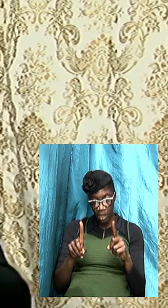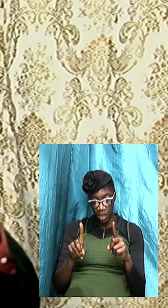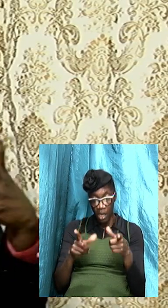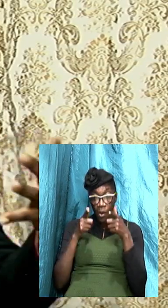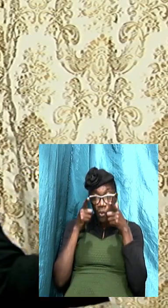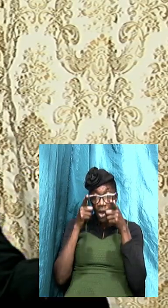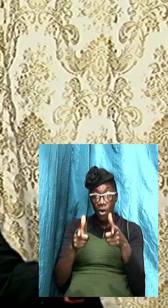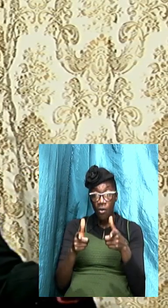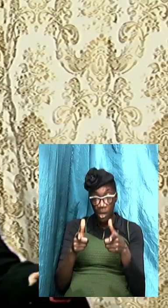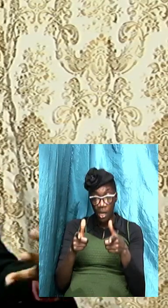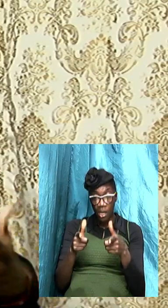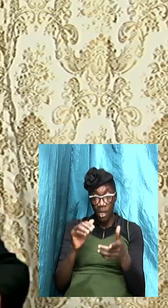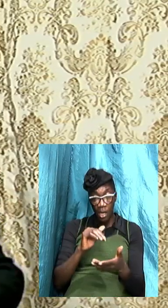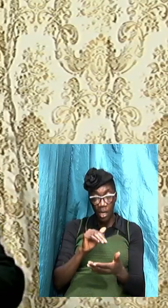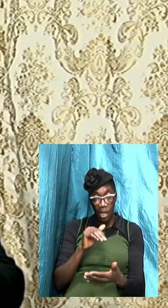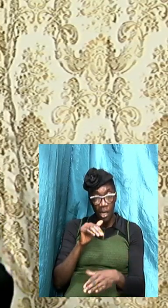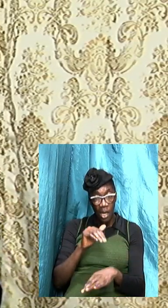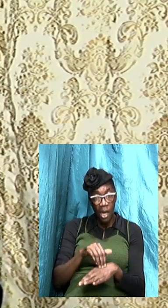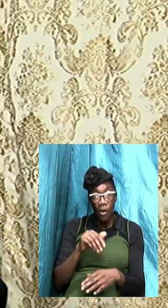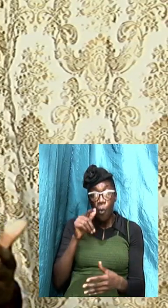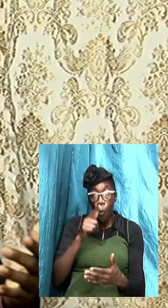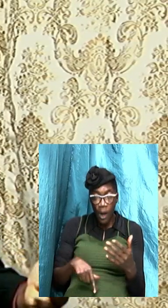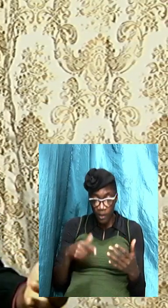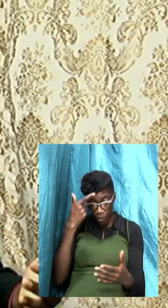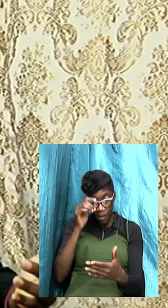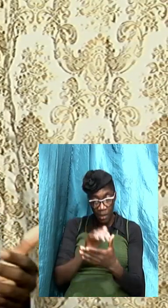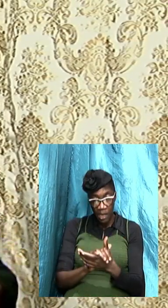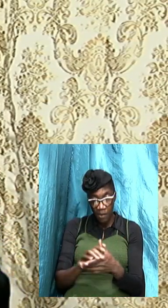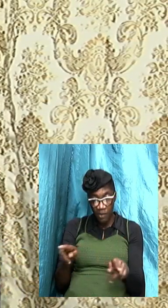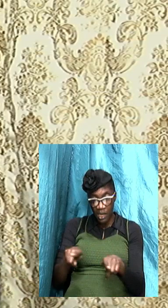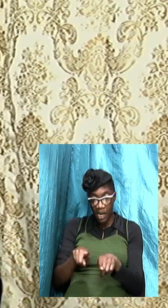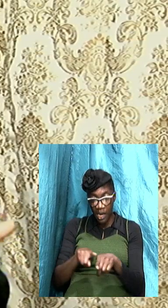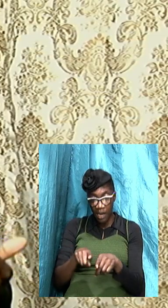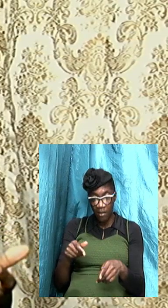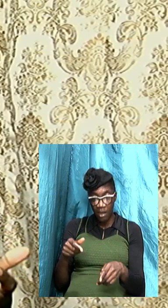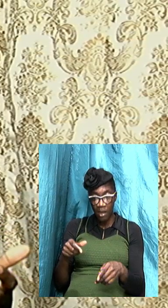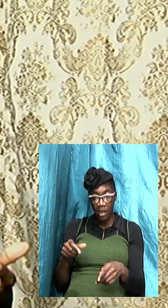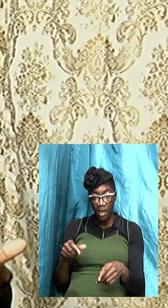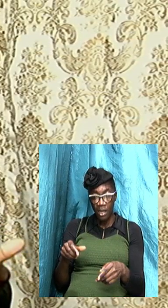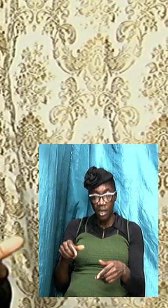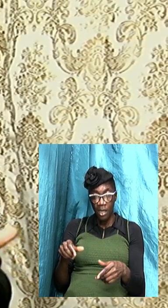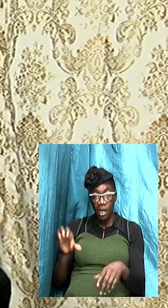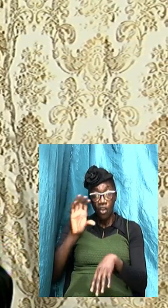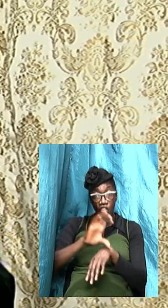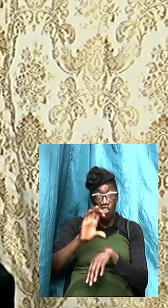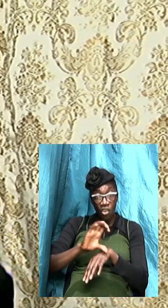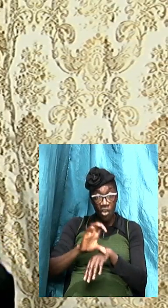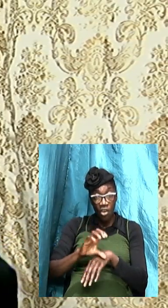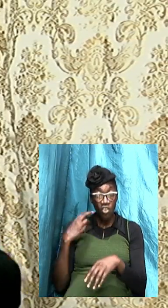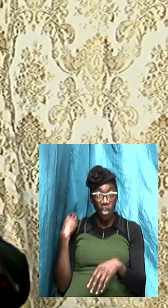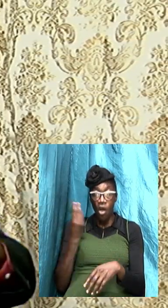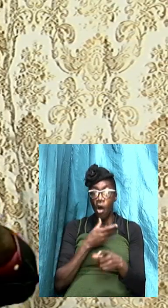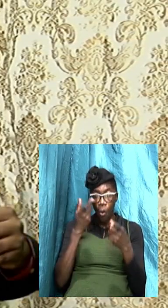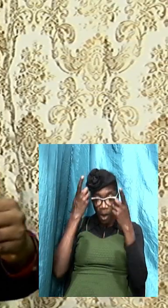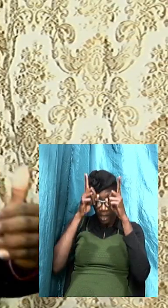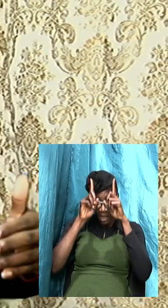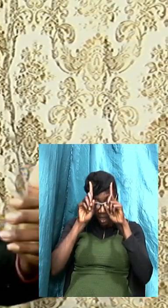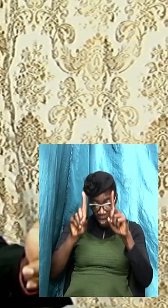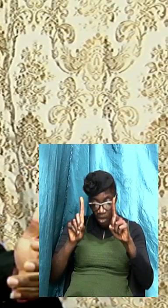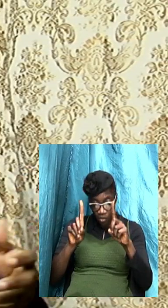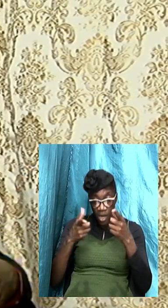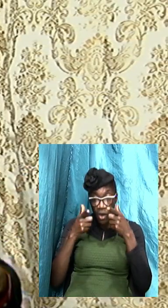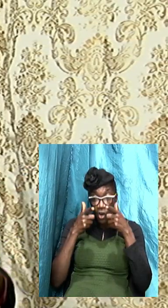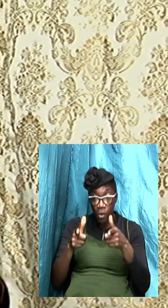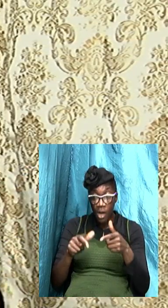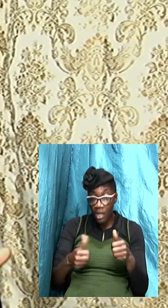look at what we believe in as a church as our doctrine and then we will look at some of these other